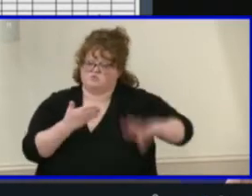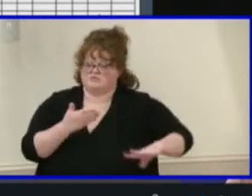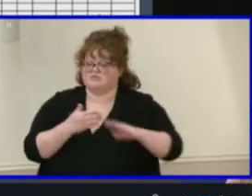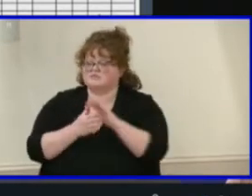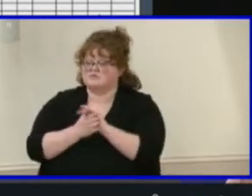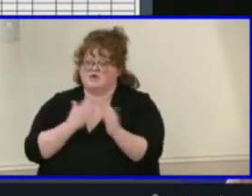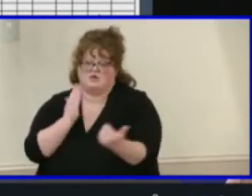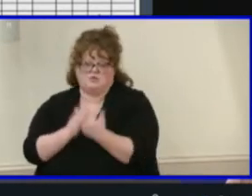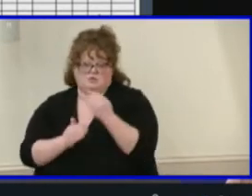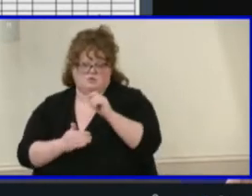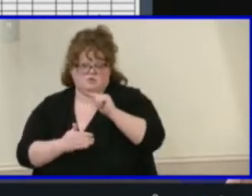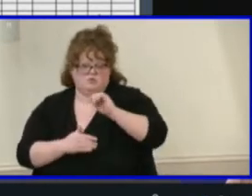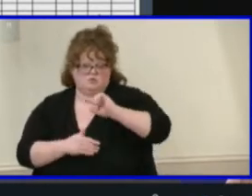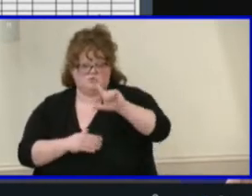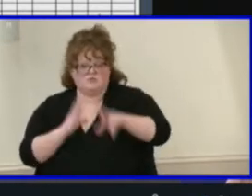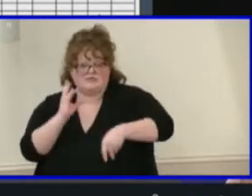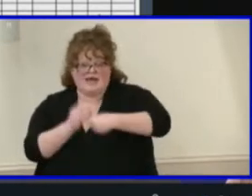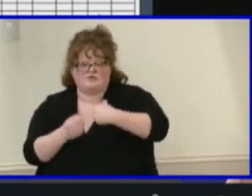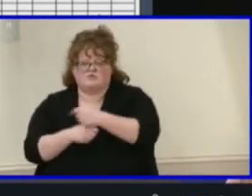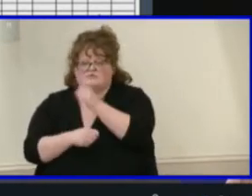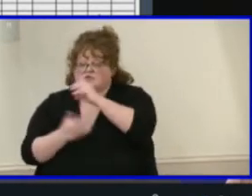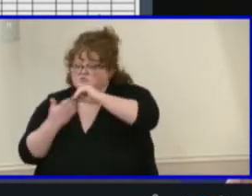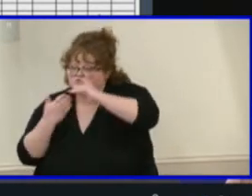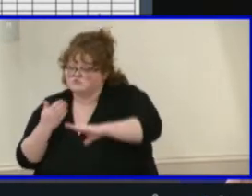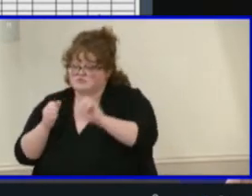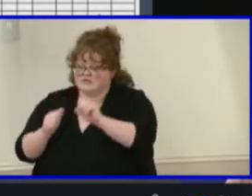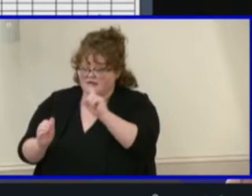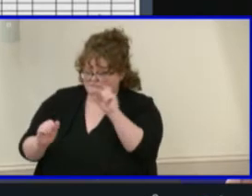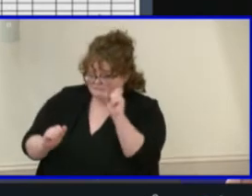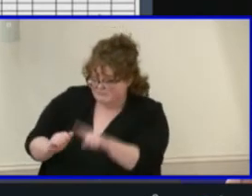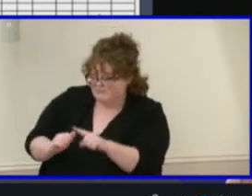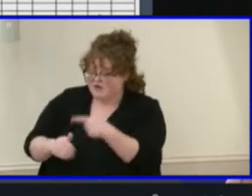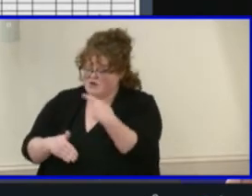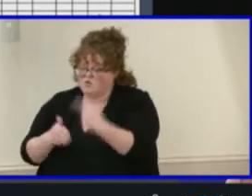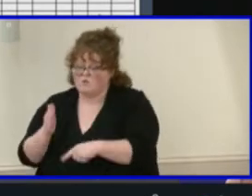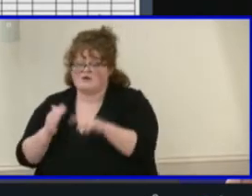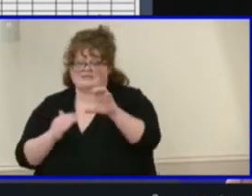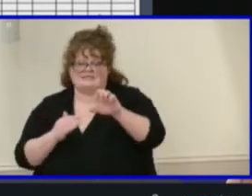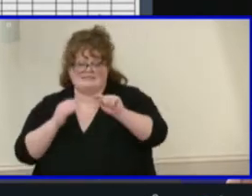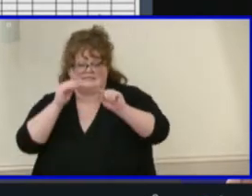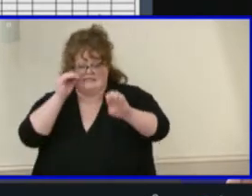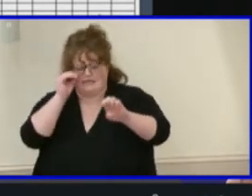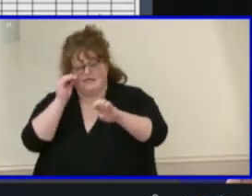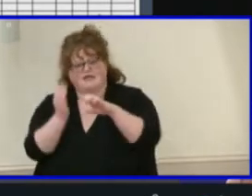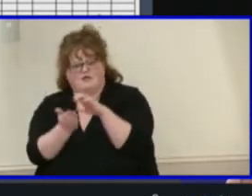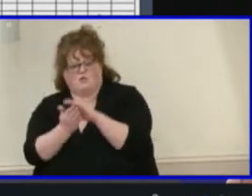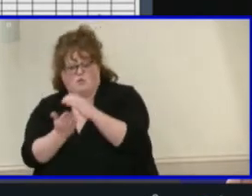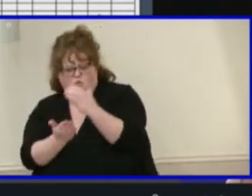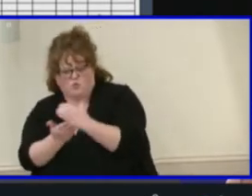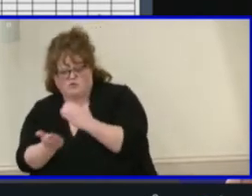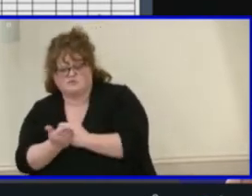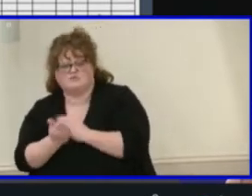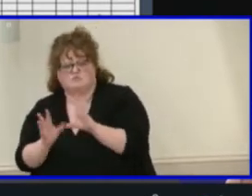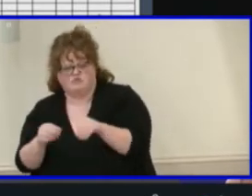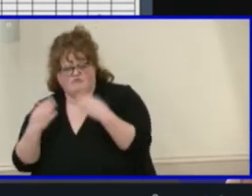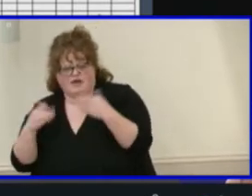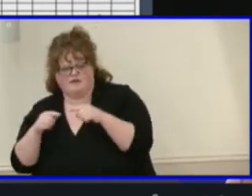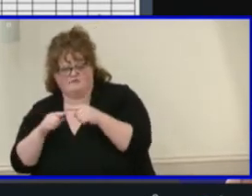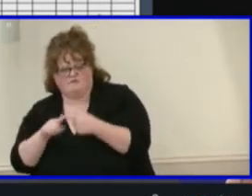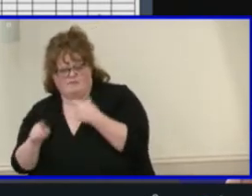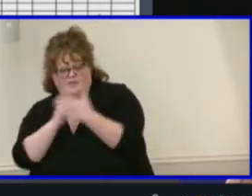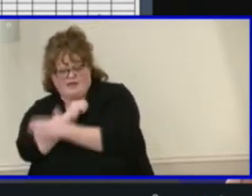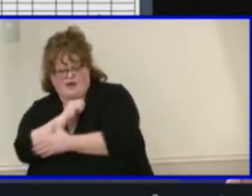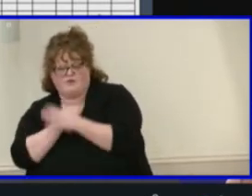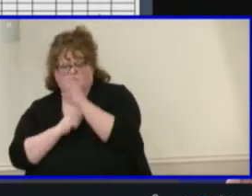was added to assist students in identifying over 100 CTE courses offered in Henrico County that may directly relate to the